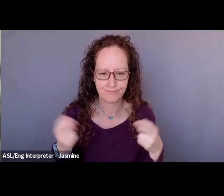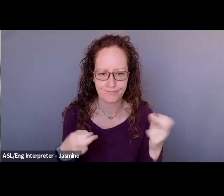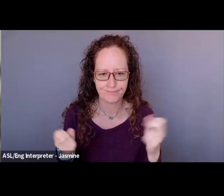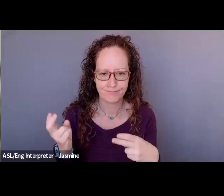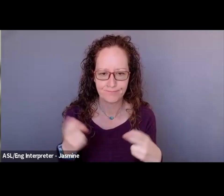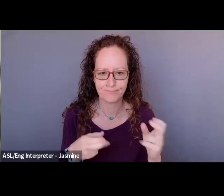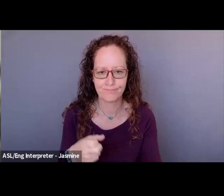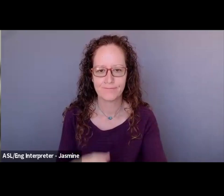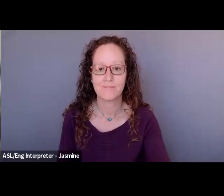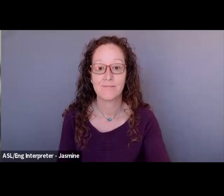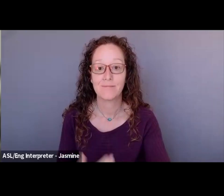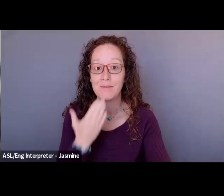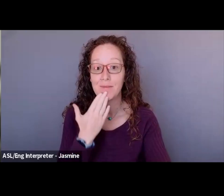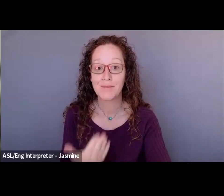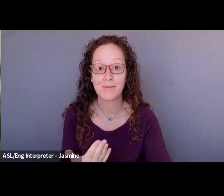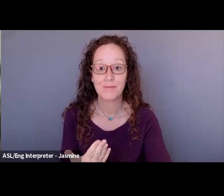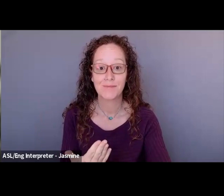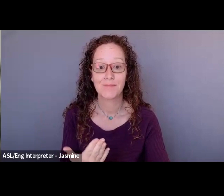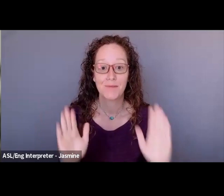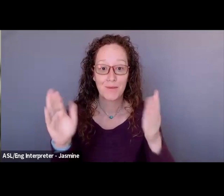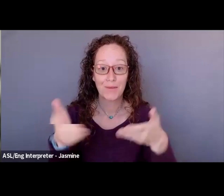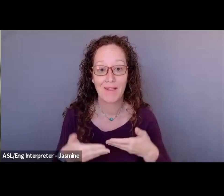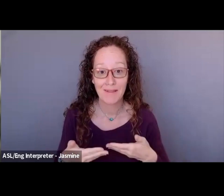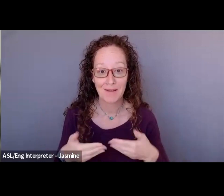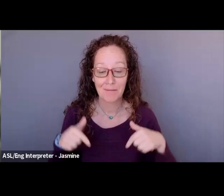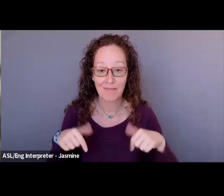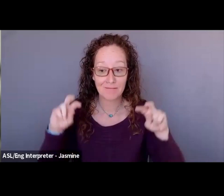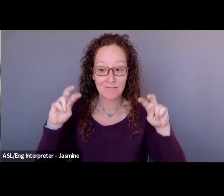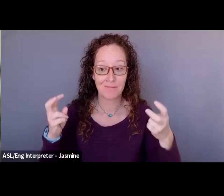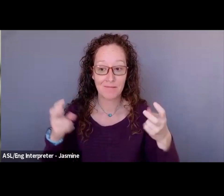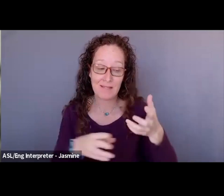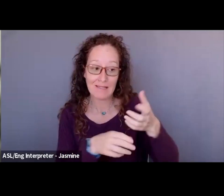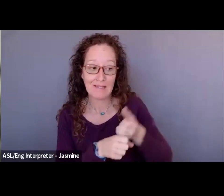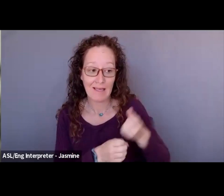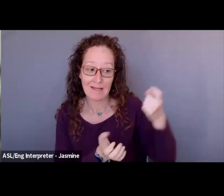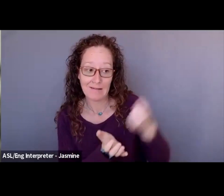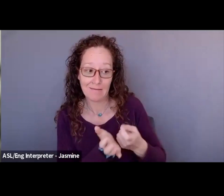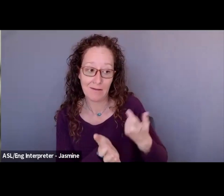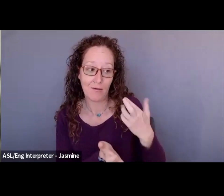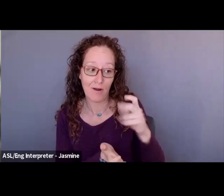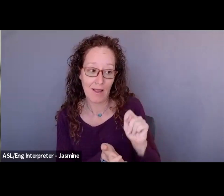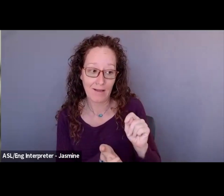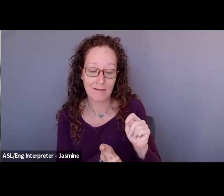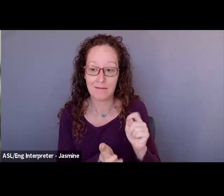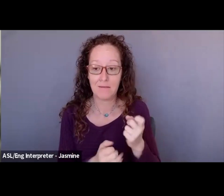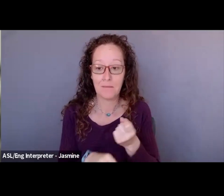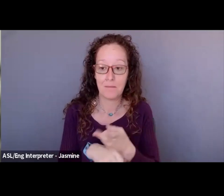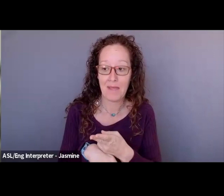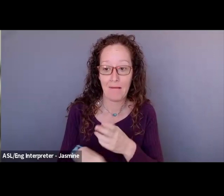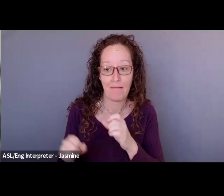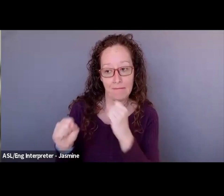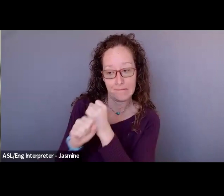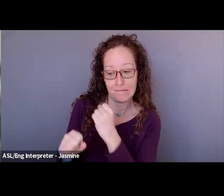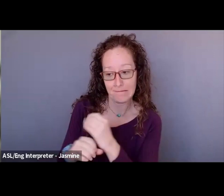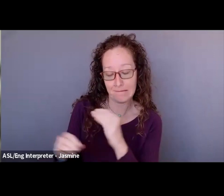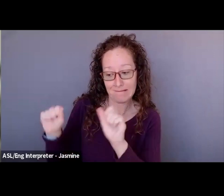So, yes, welcome. This is Getting the Grant, Beating the Odds, the first of two face-to-face sessions today.